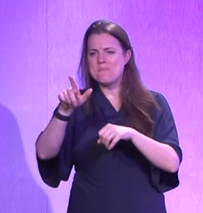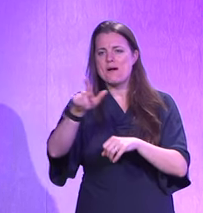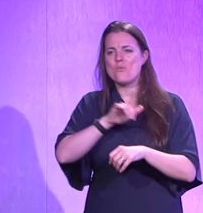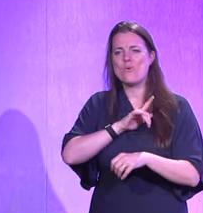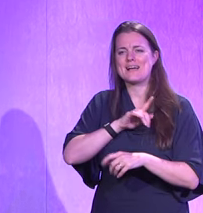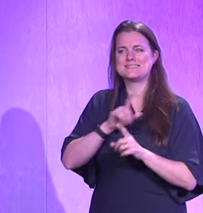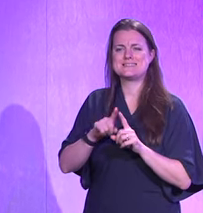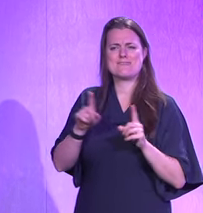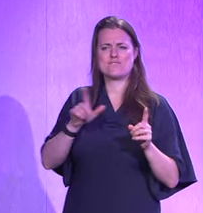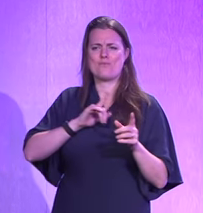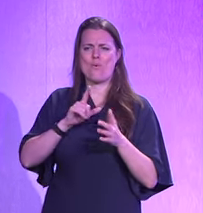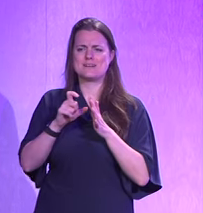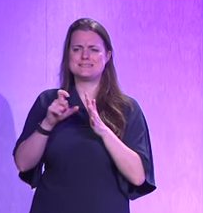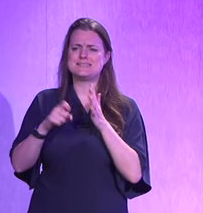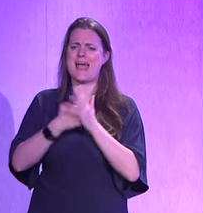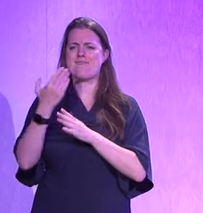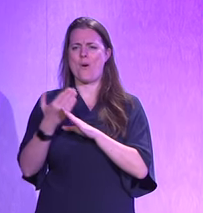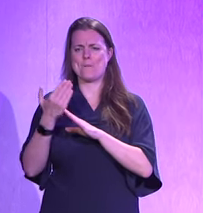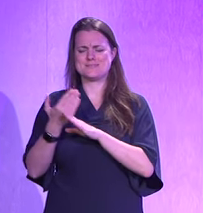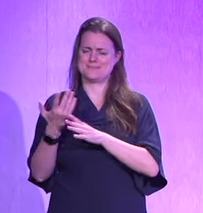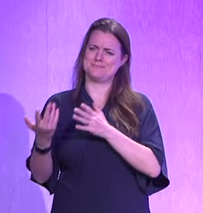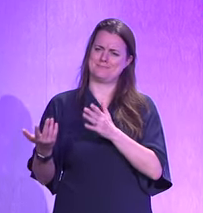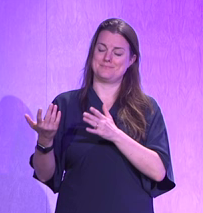And why should it be different then for DevOps?